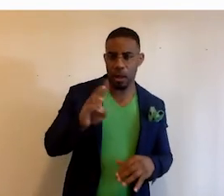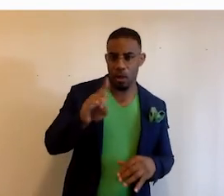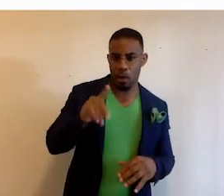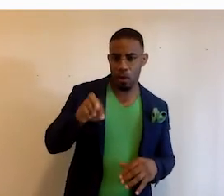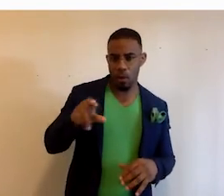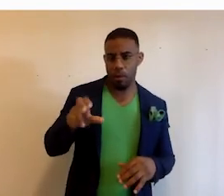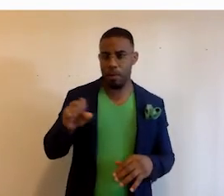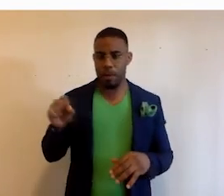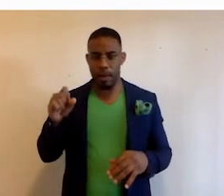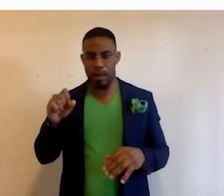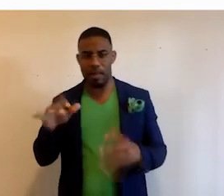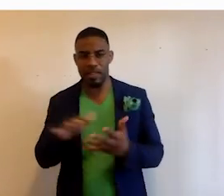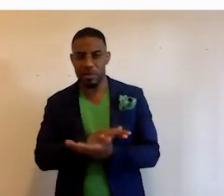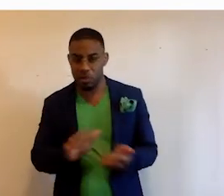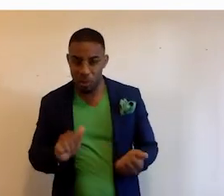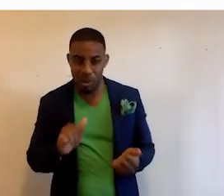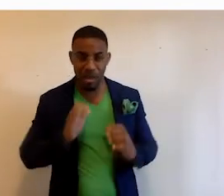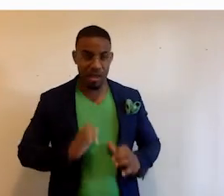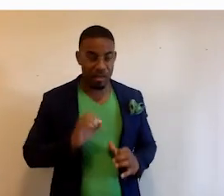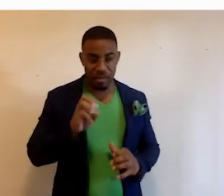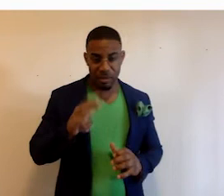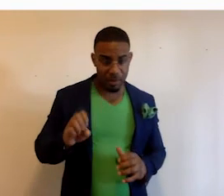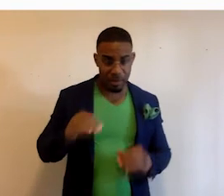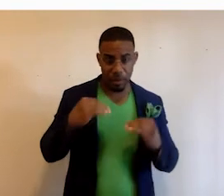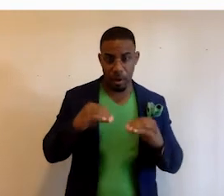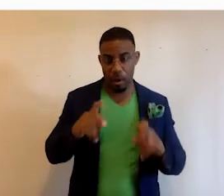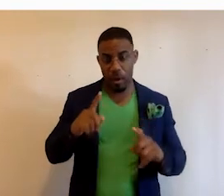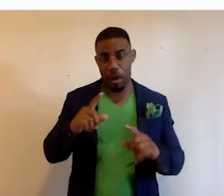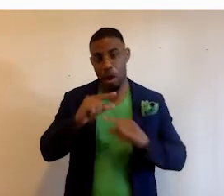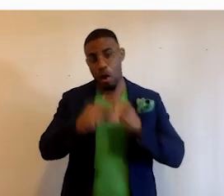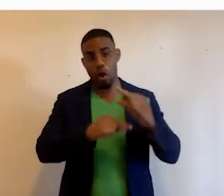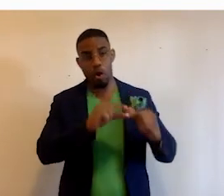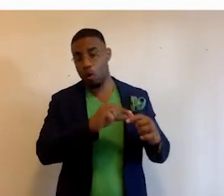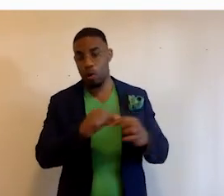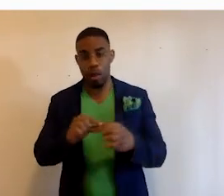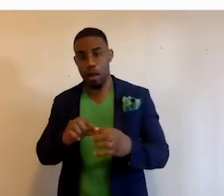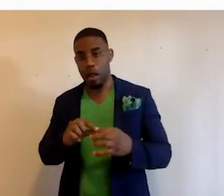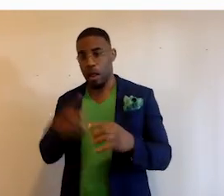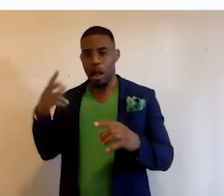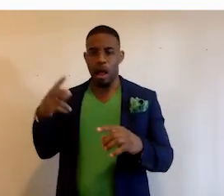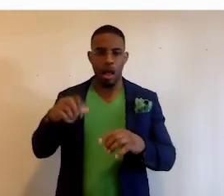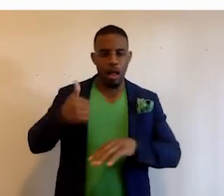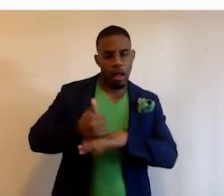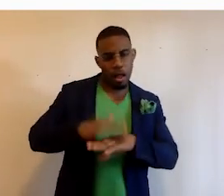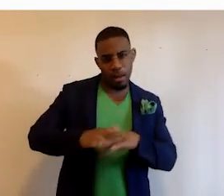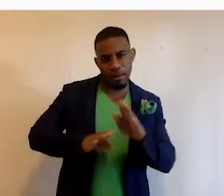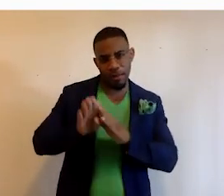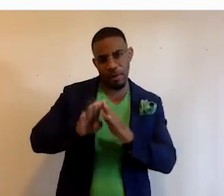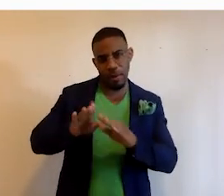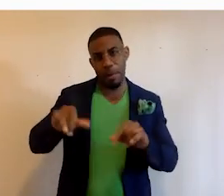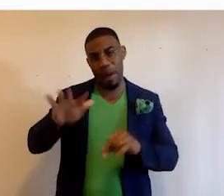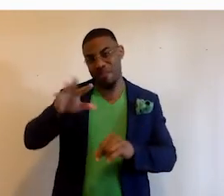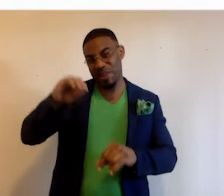essentially destroyed the custom CMS market opportunity and globalization cut on development billing rates by